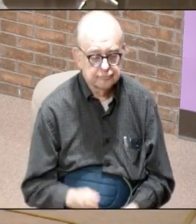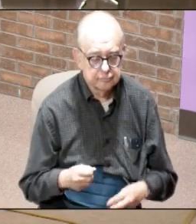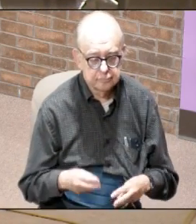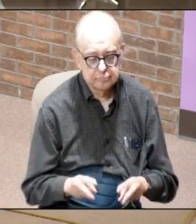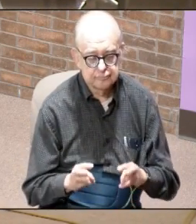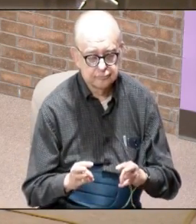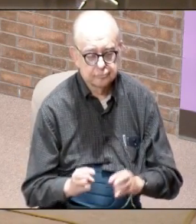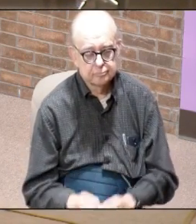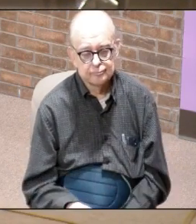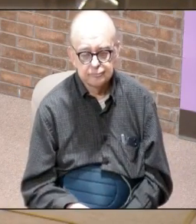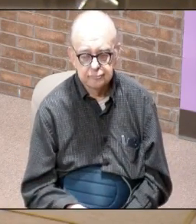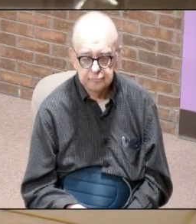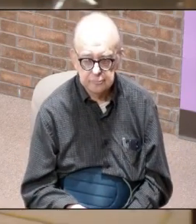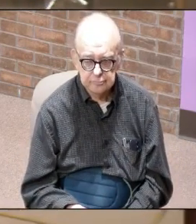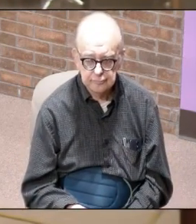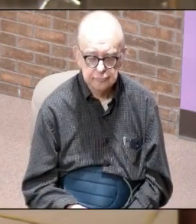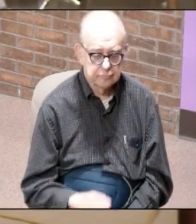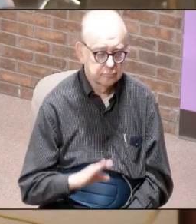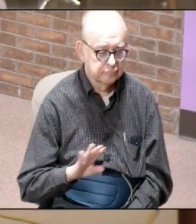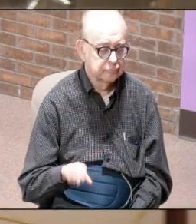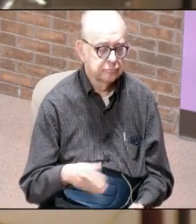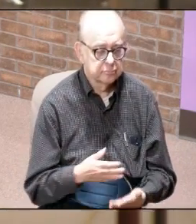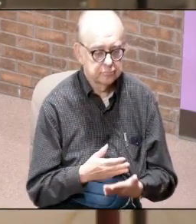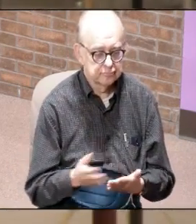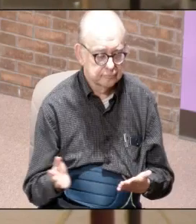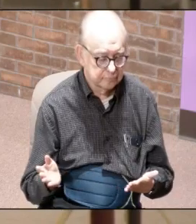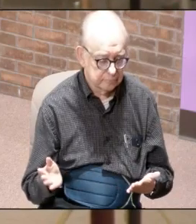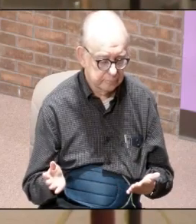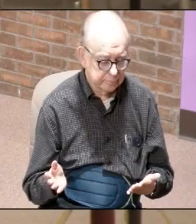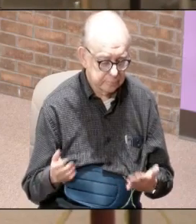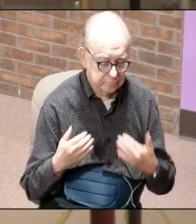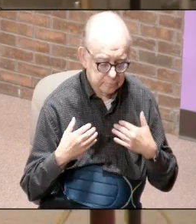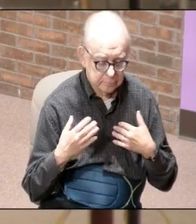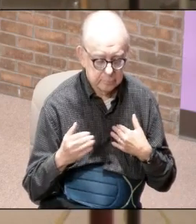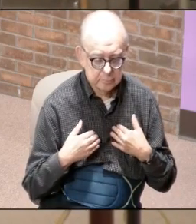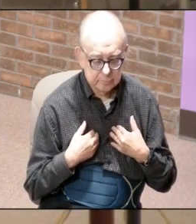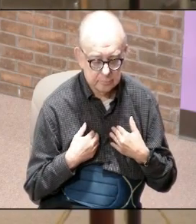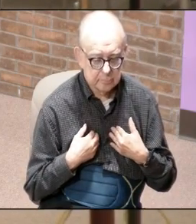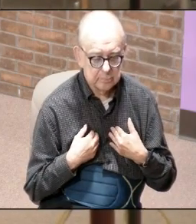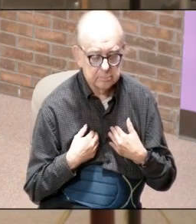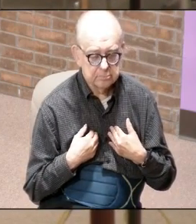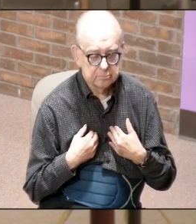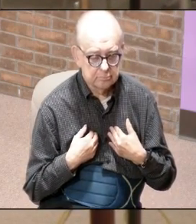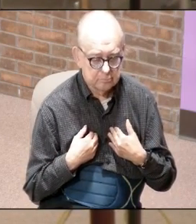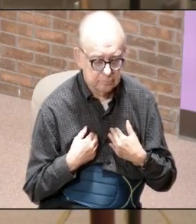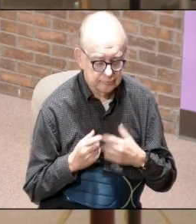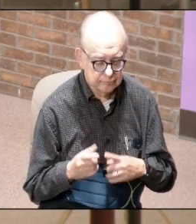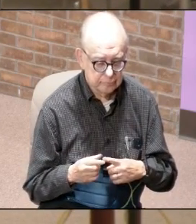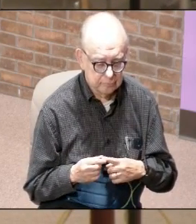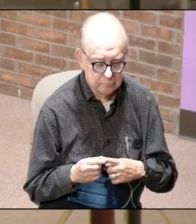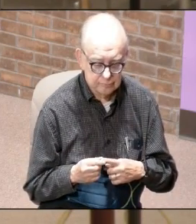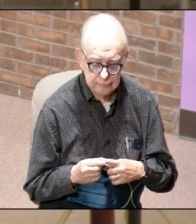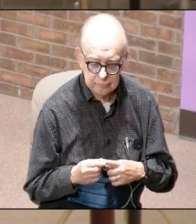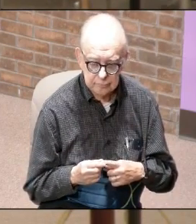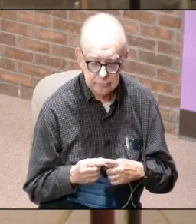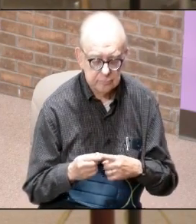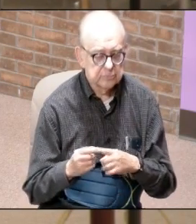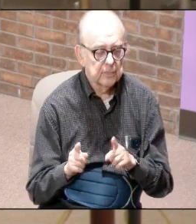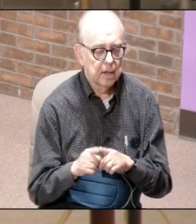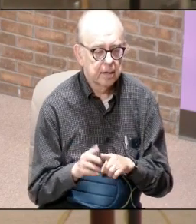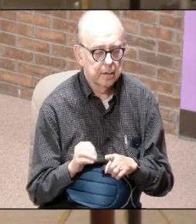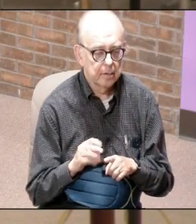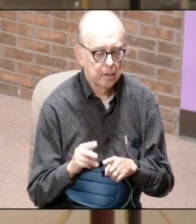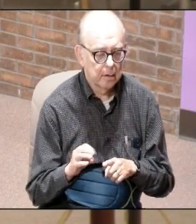anyway on all of these they they all have a especially like in the mass singer